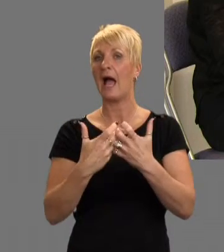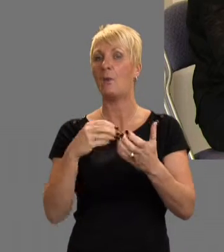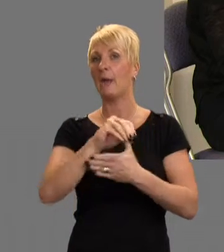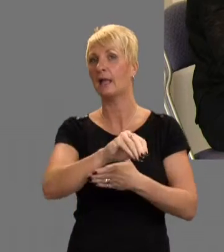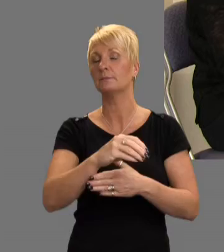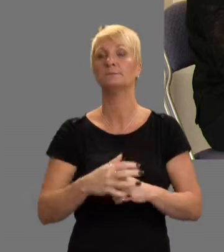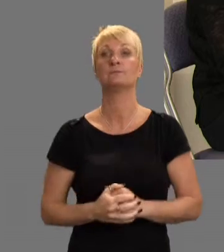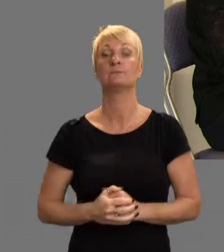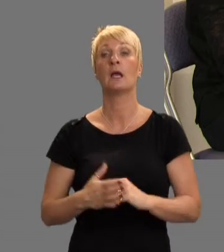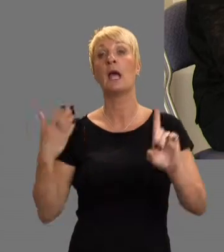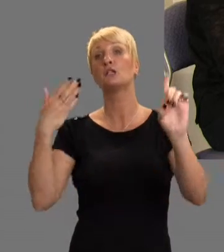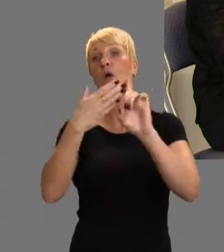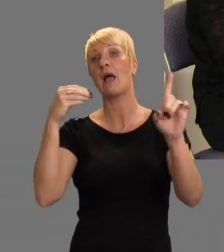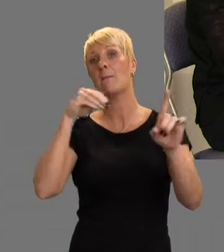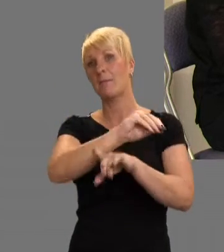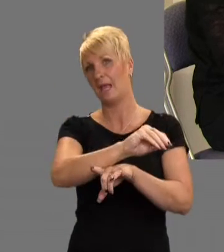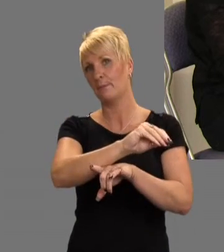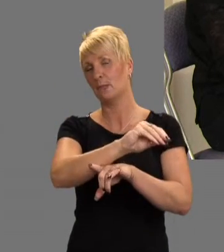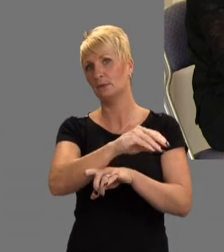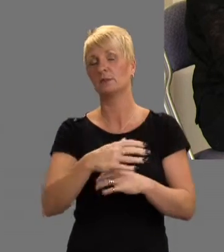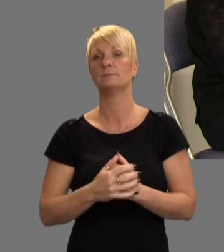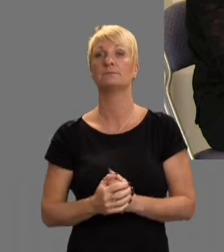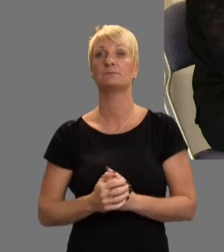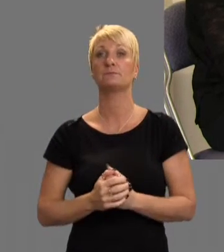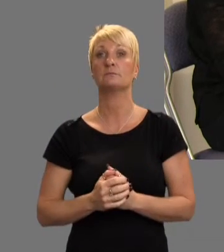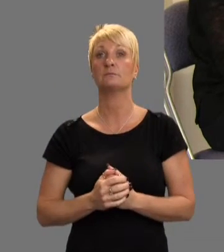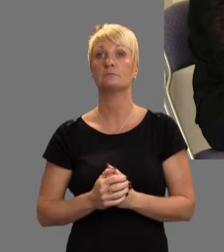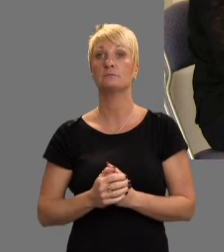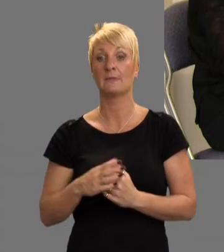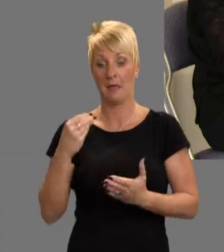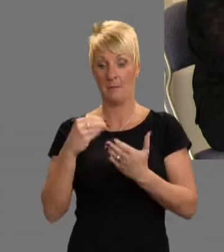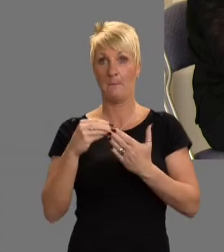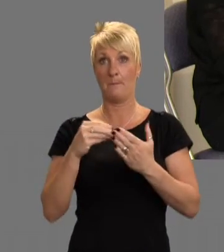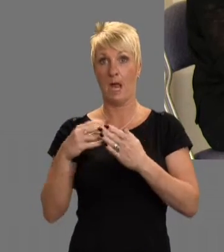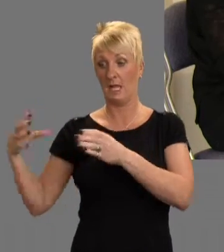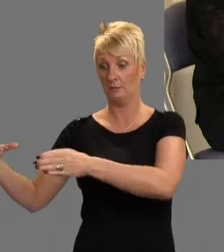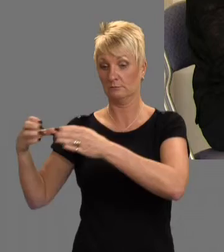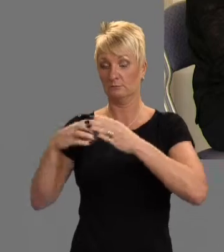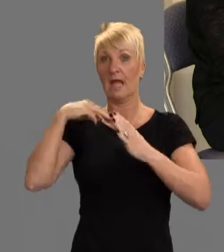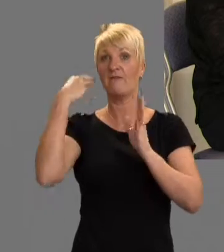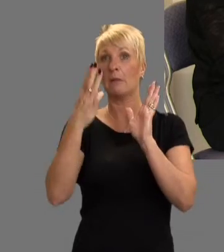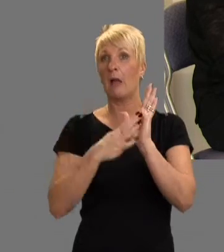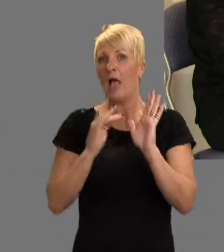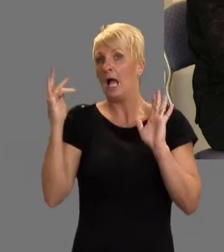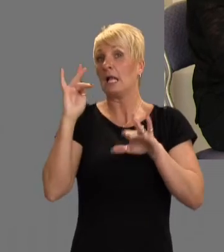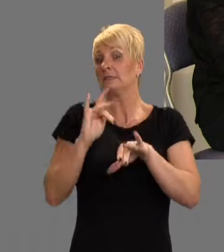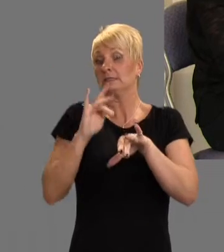Like we want direct payment. Like we have like direct payment. So obviously I get money every month. I